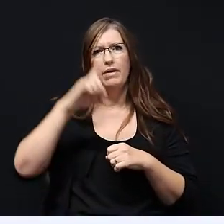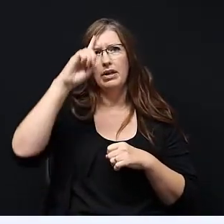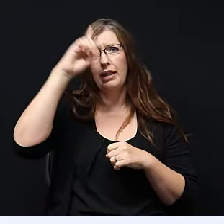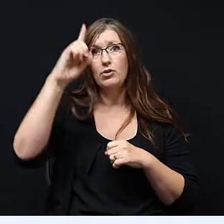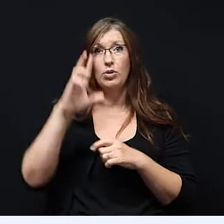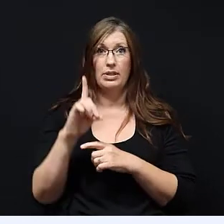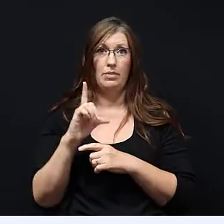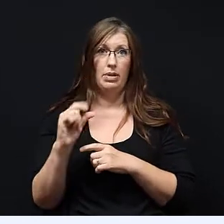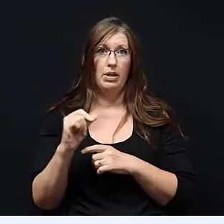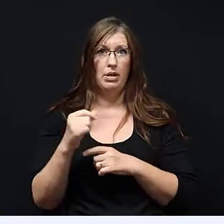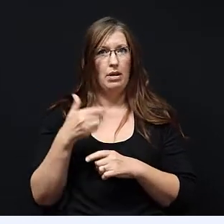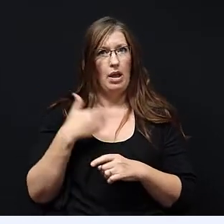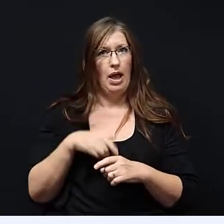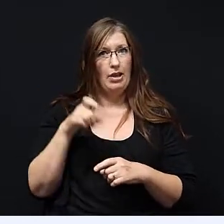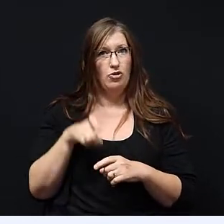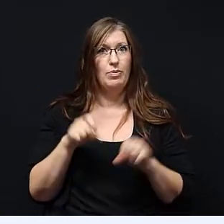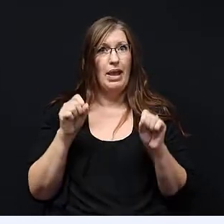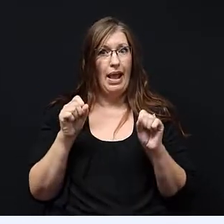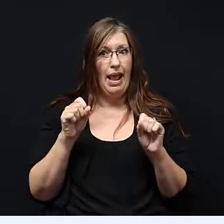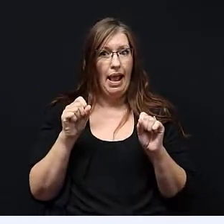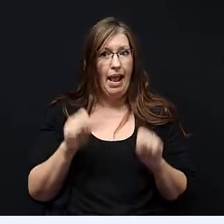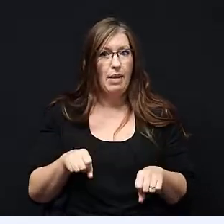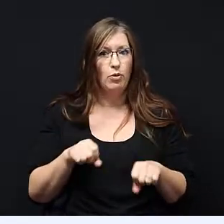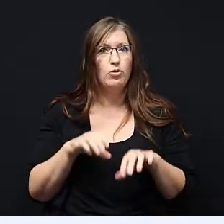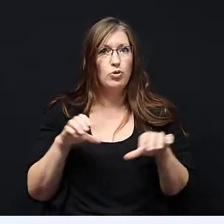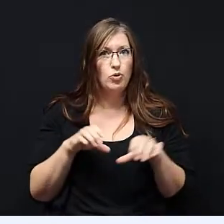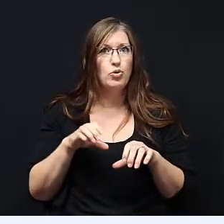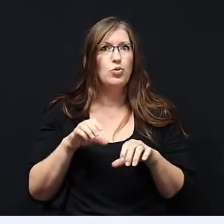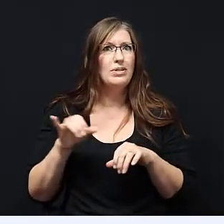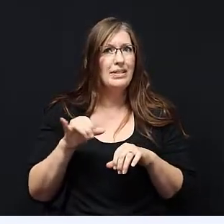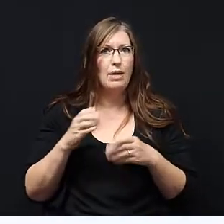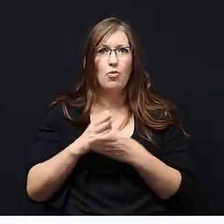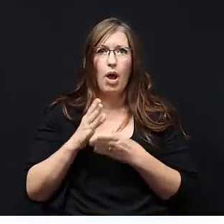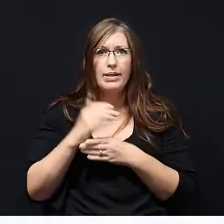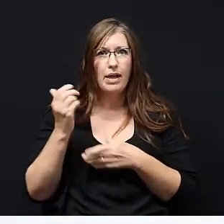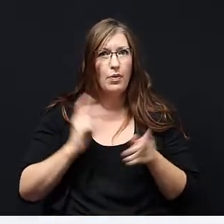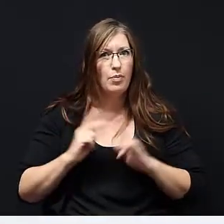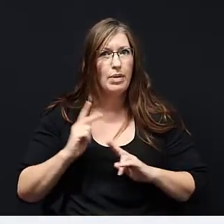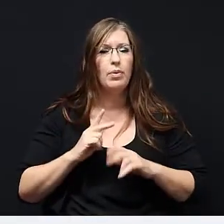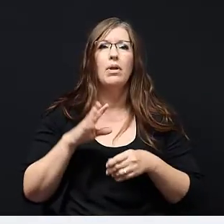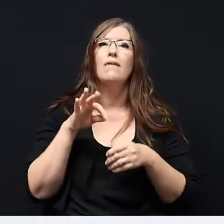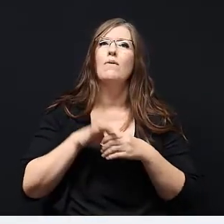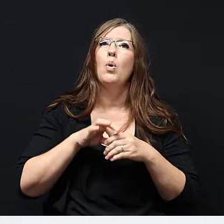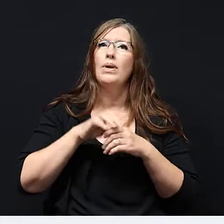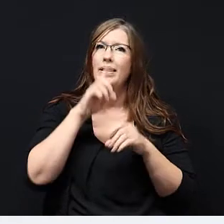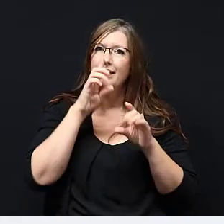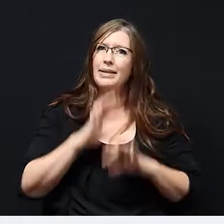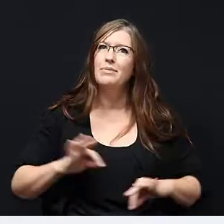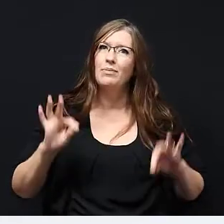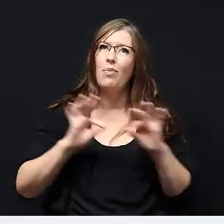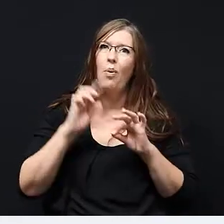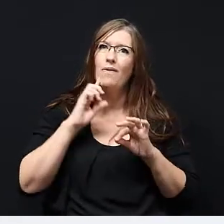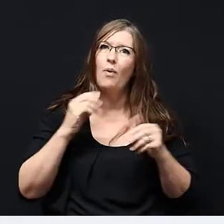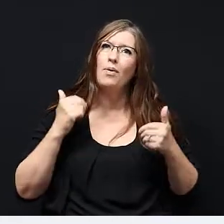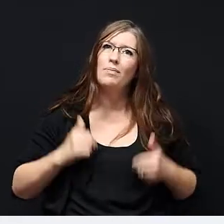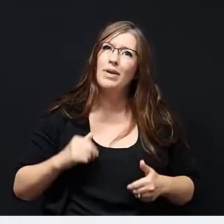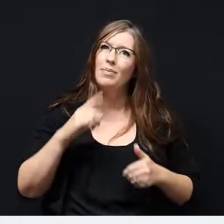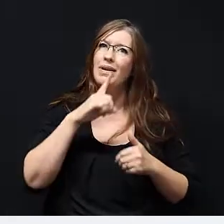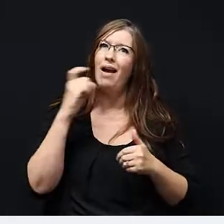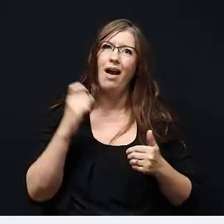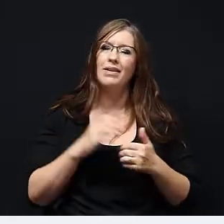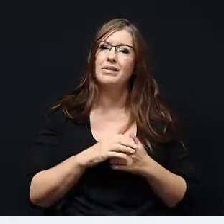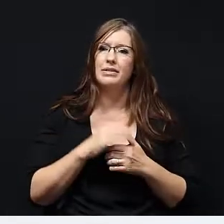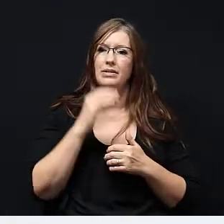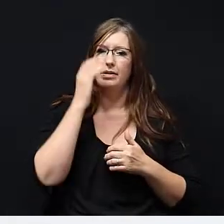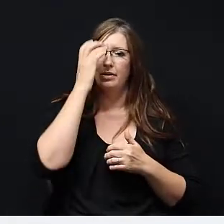intellectual development of my I should be able to exercise the same rights as everybody else. Voting is important to me because